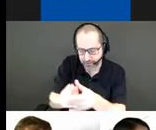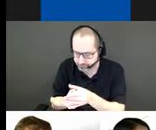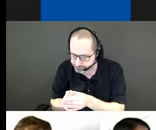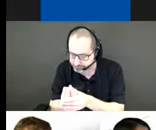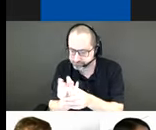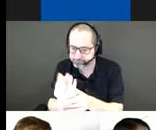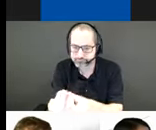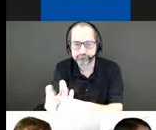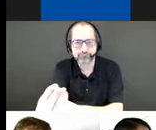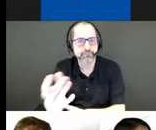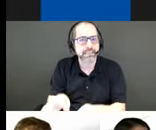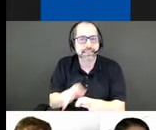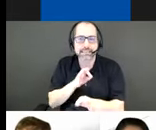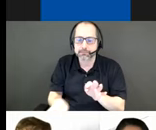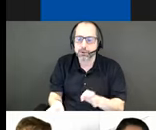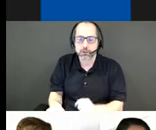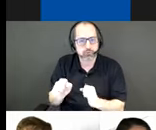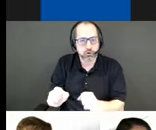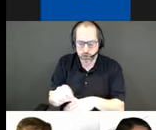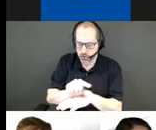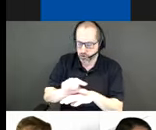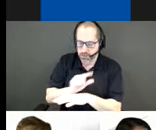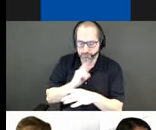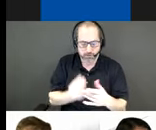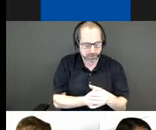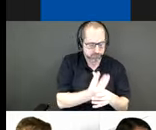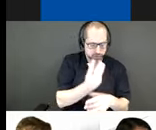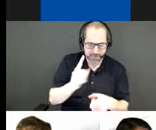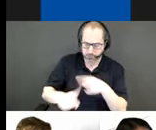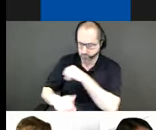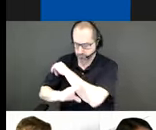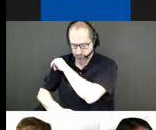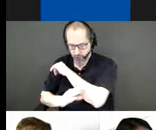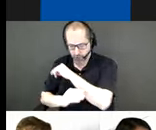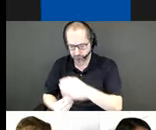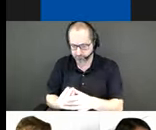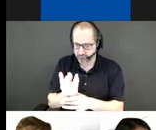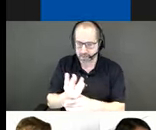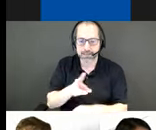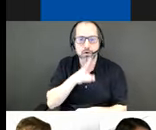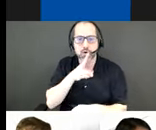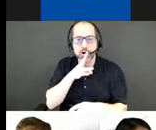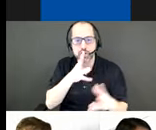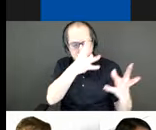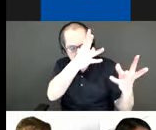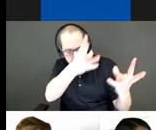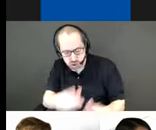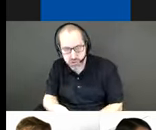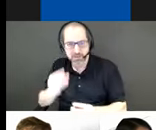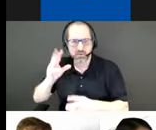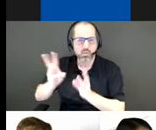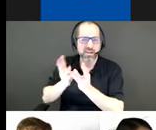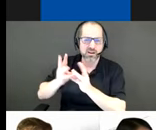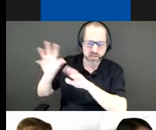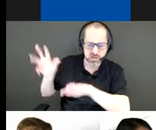spring to autumn months with minimal care and can assist in absorbing stormwater, all while reducing the volumes